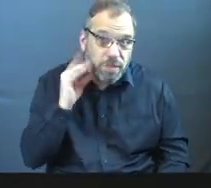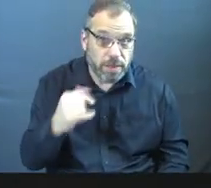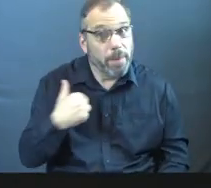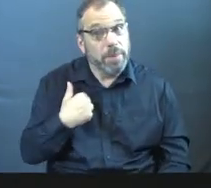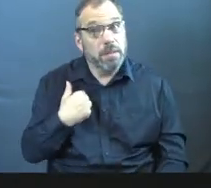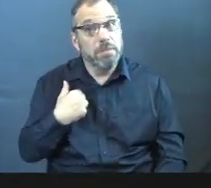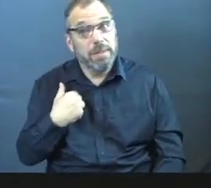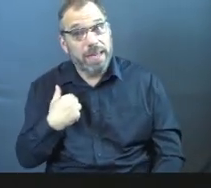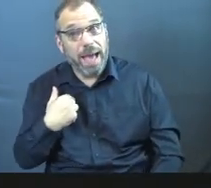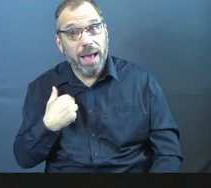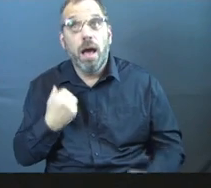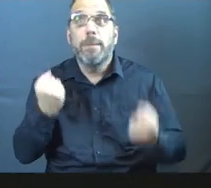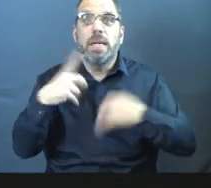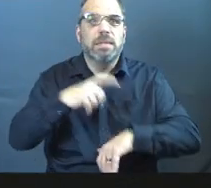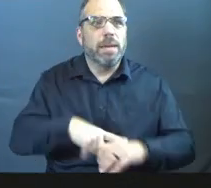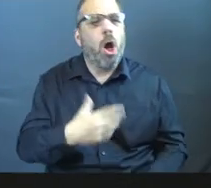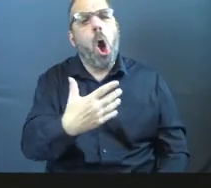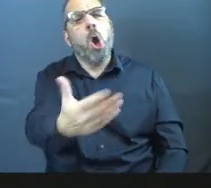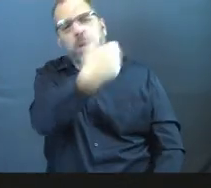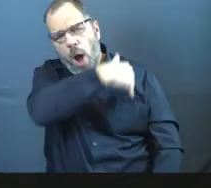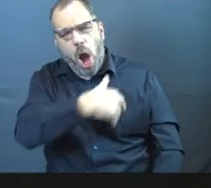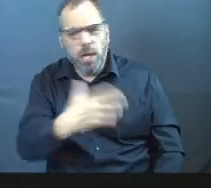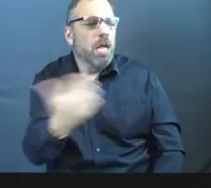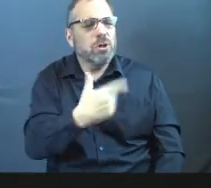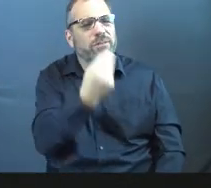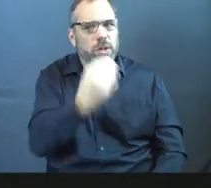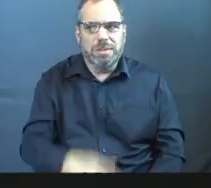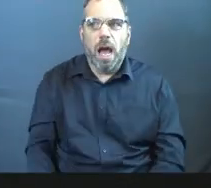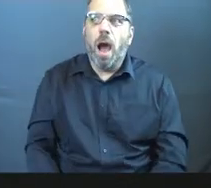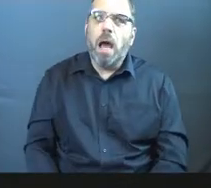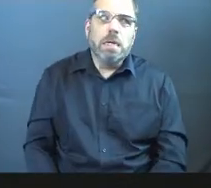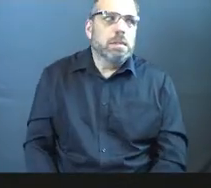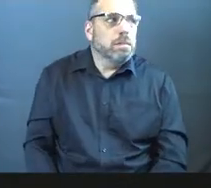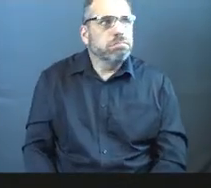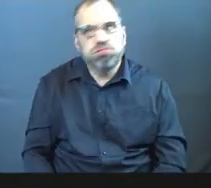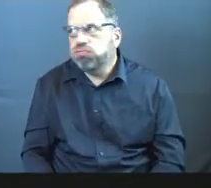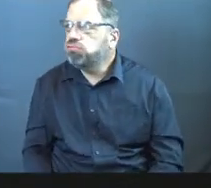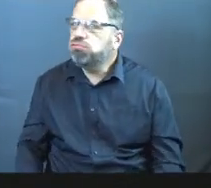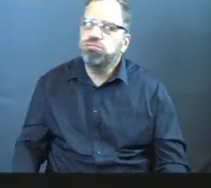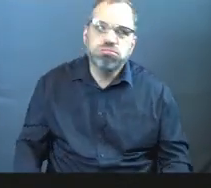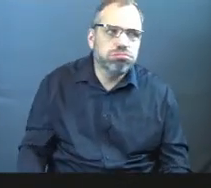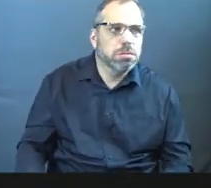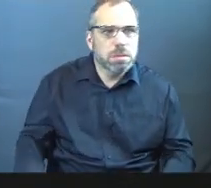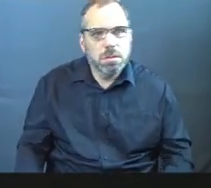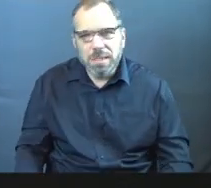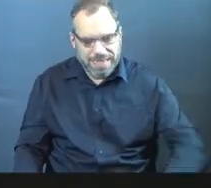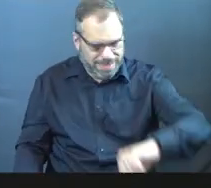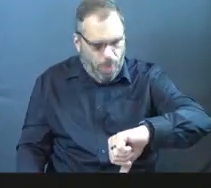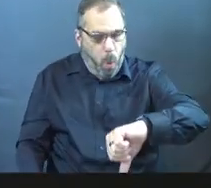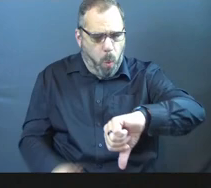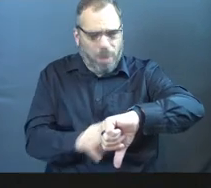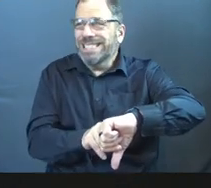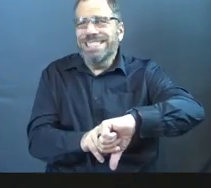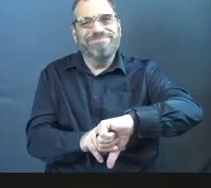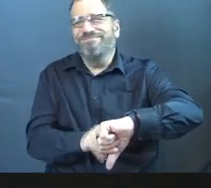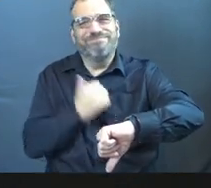though? I have like so many times, like, dude, come on, let's go get some food. I'm like, oh man, would you look at the time?